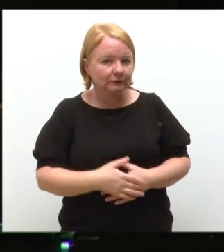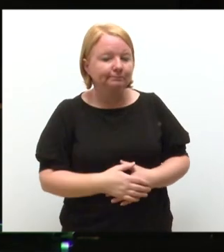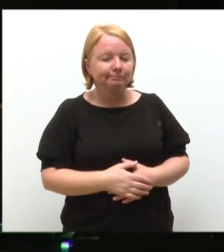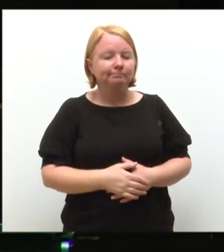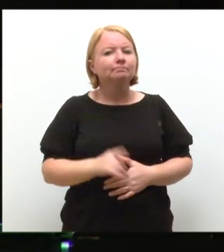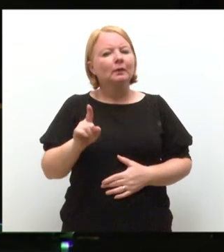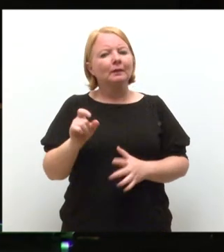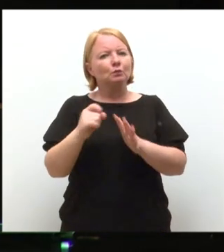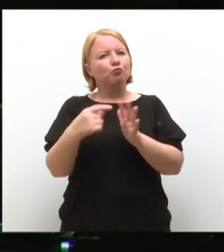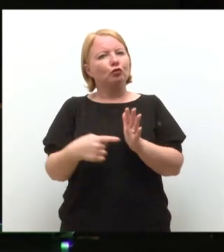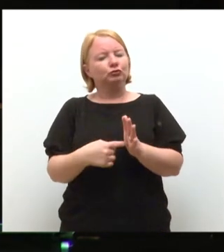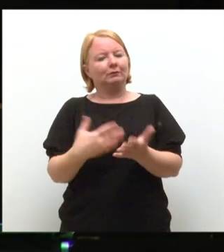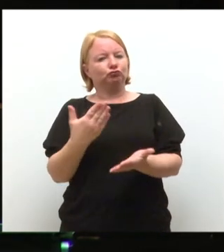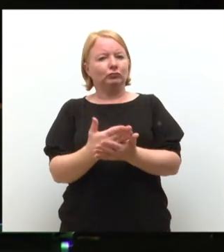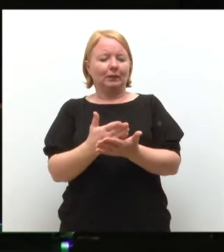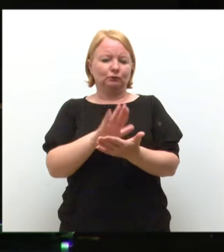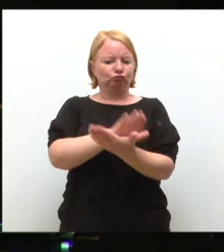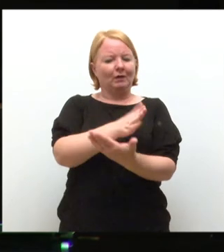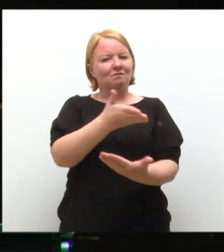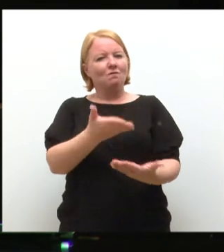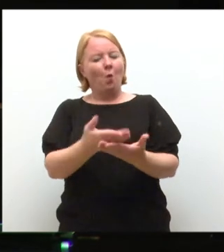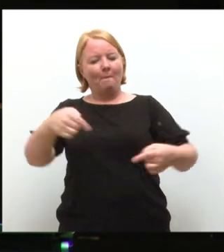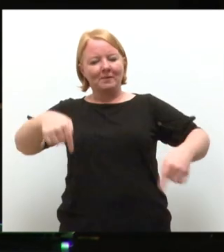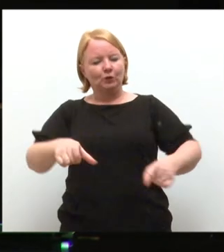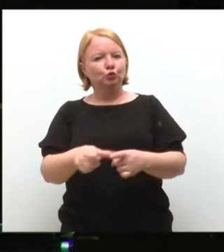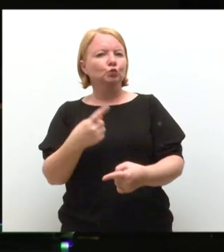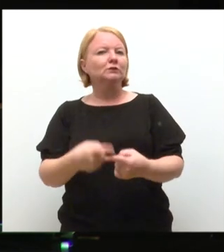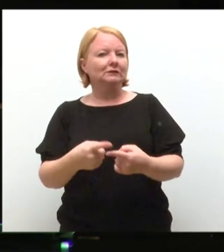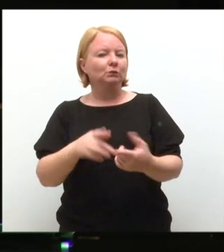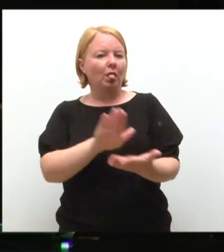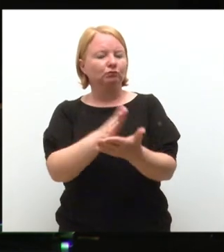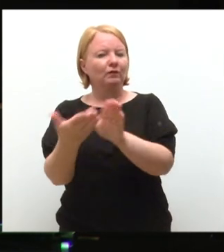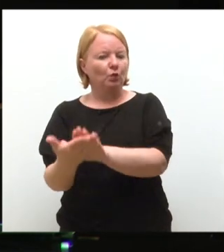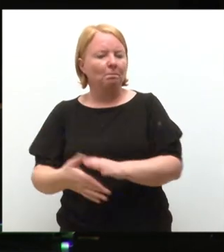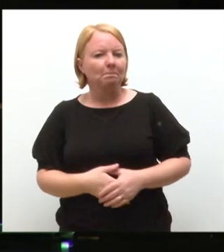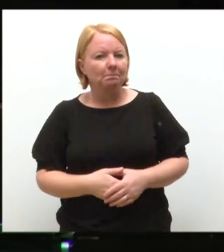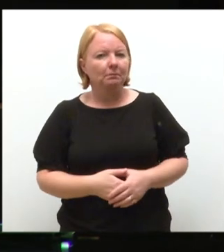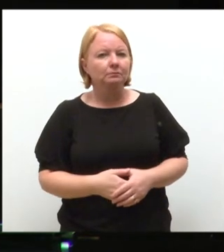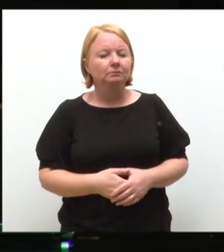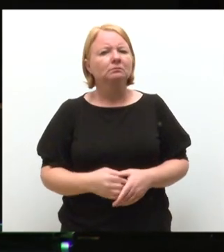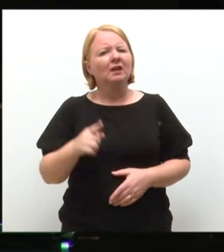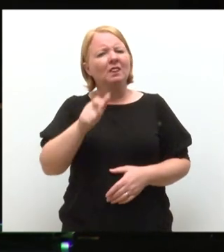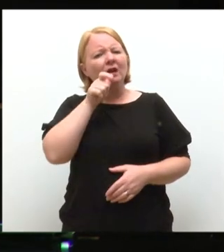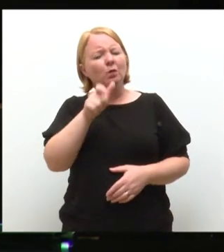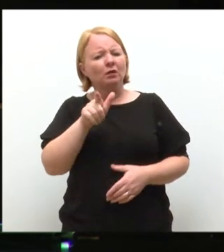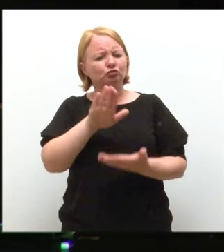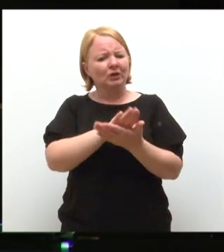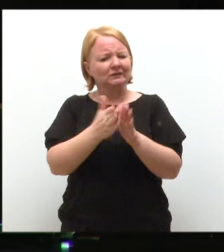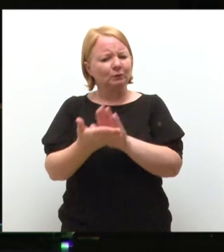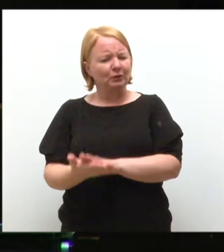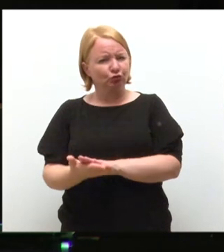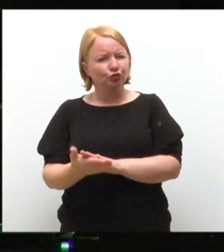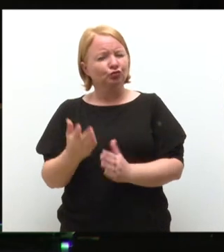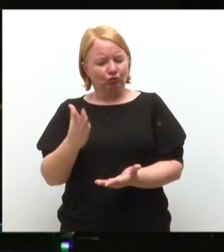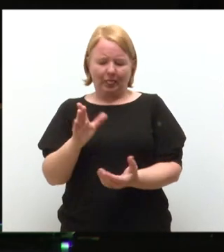that has the potential to transform our city. And that word, transformation, is a